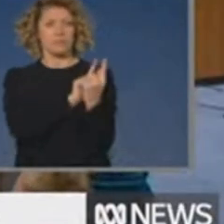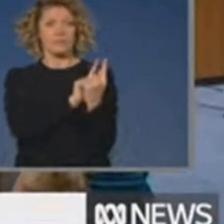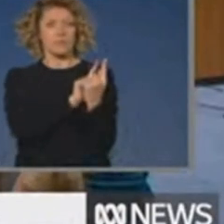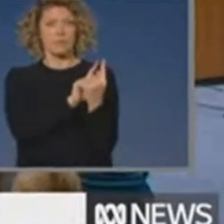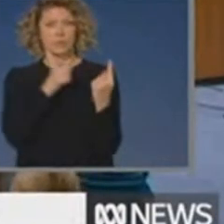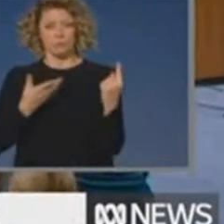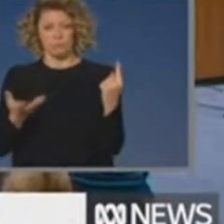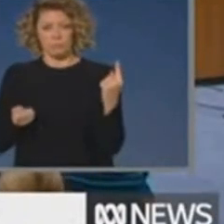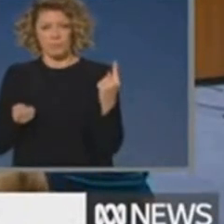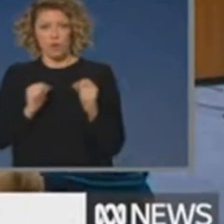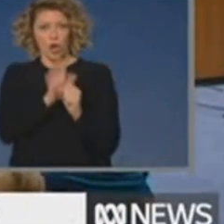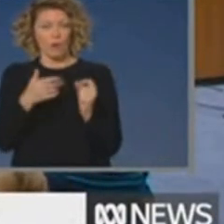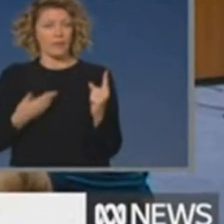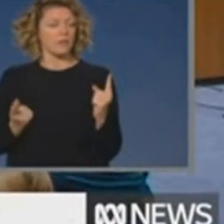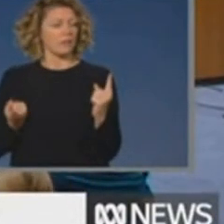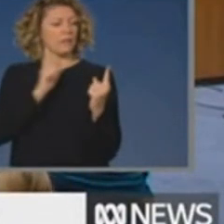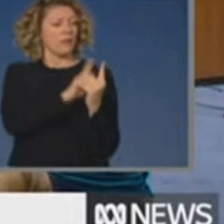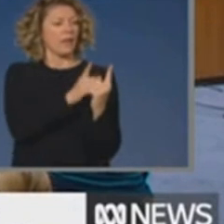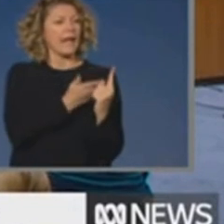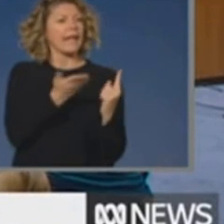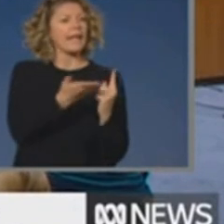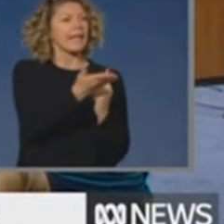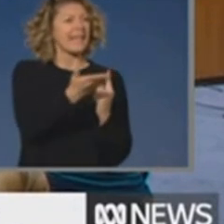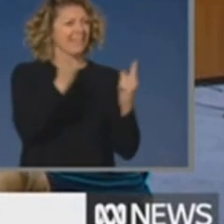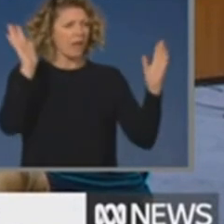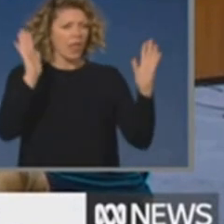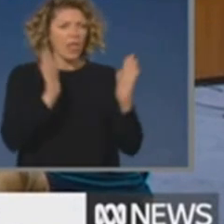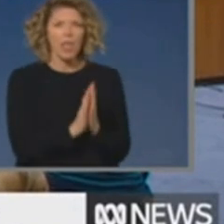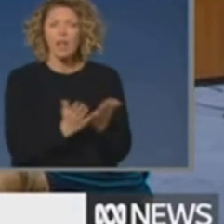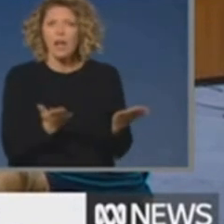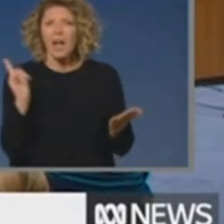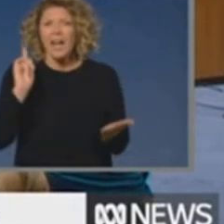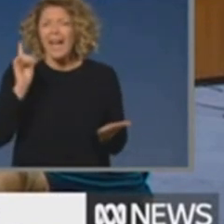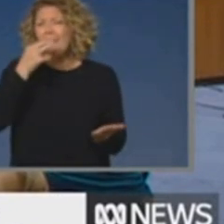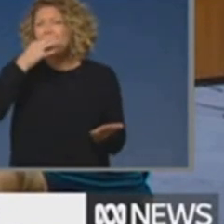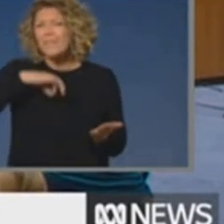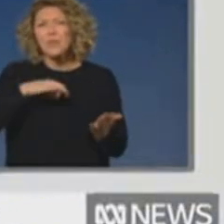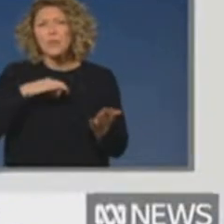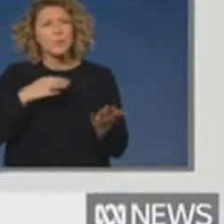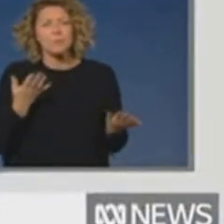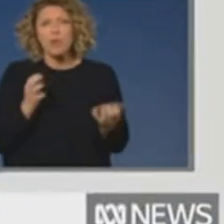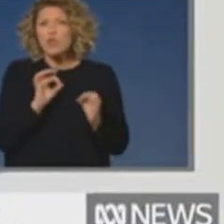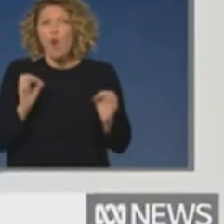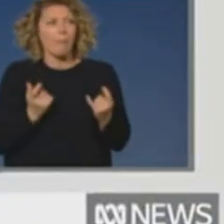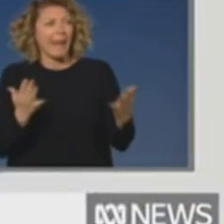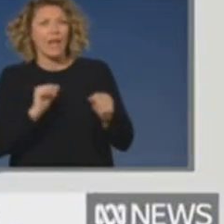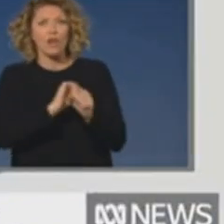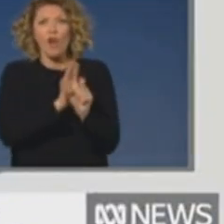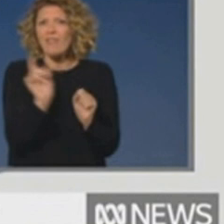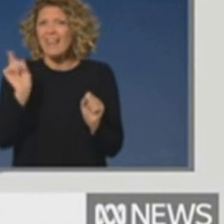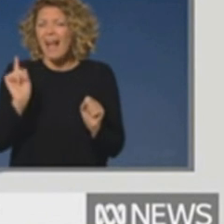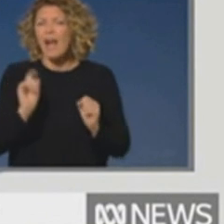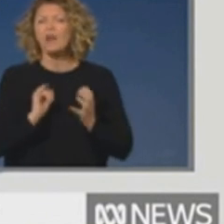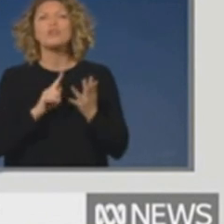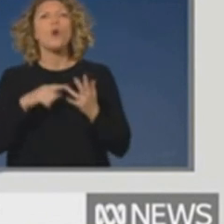really a valuable measure at the moment because case numbers are so small. So what we have now presented